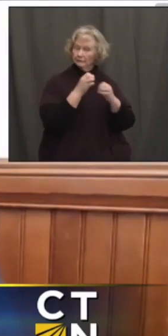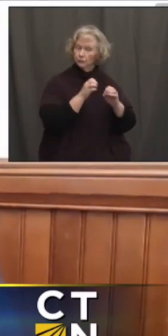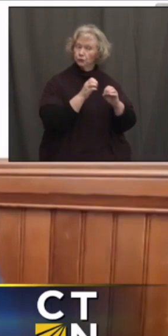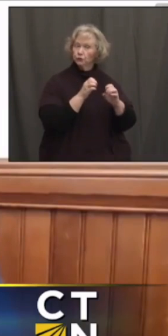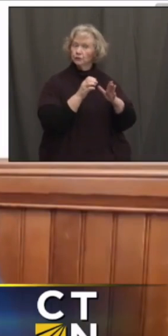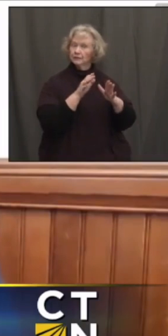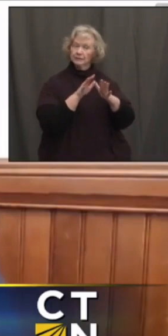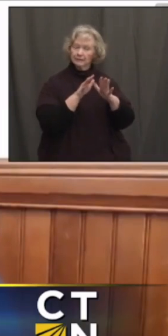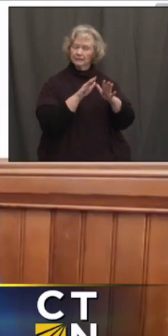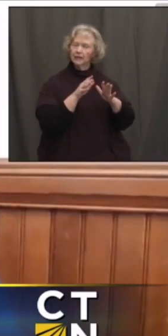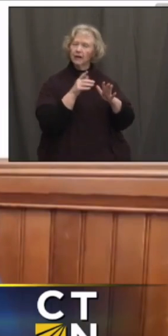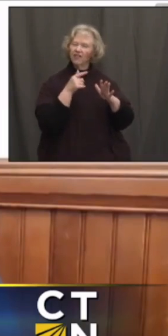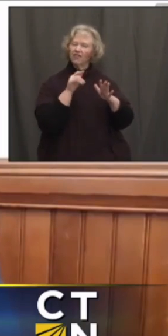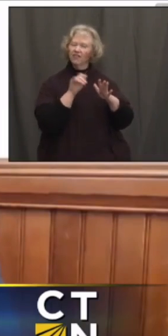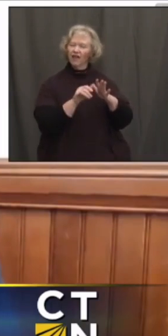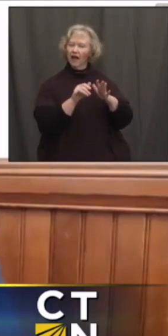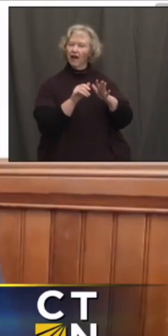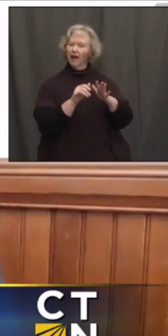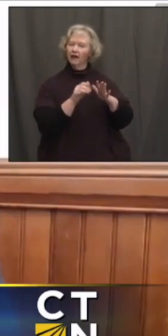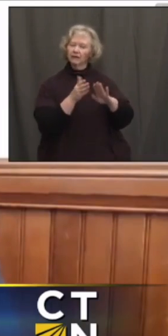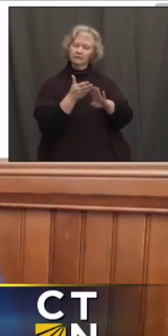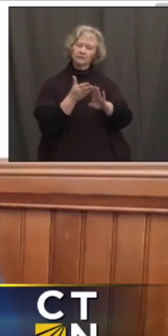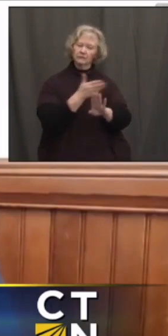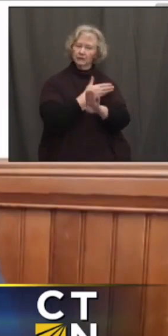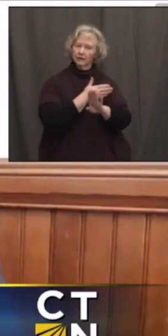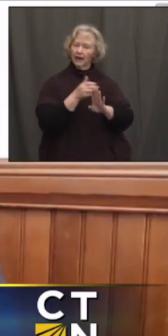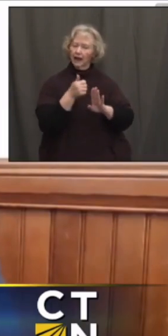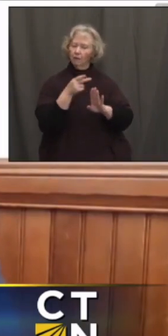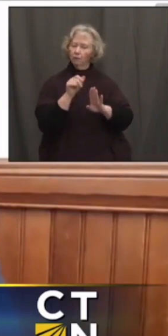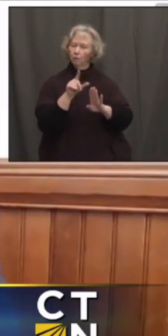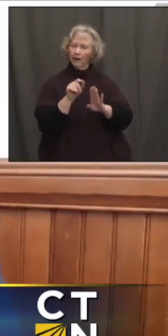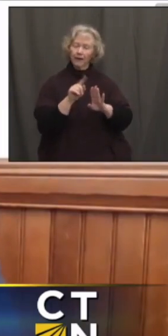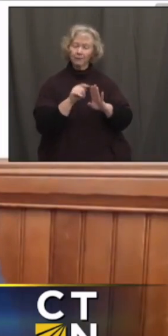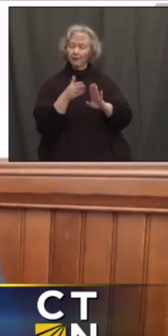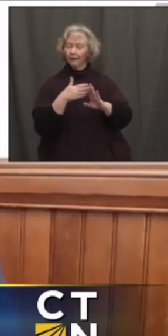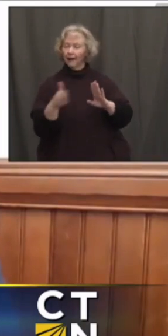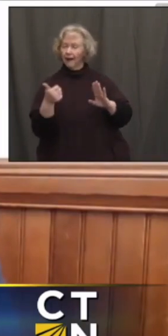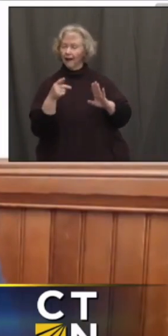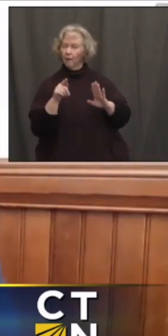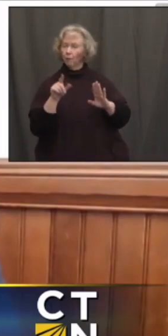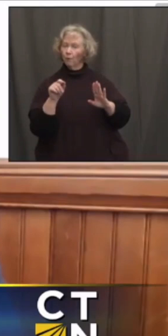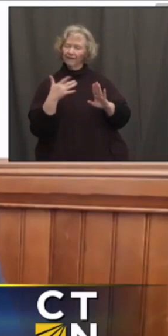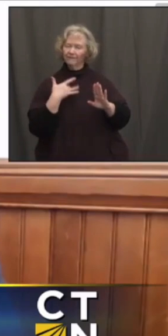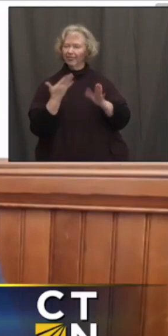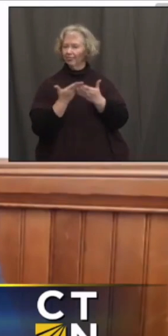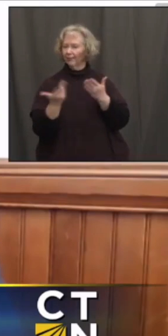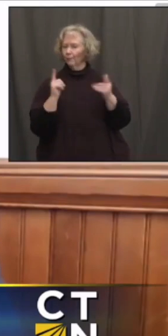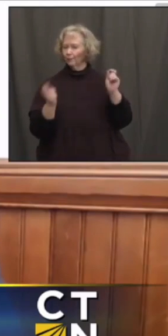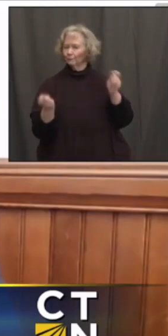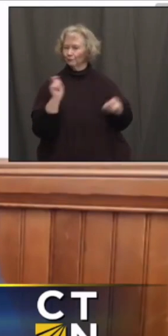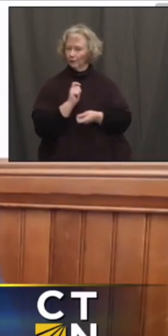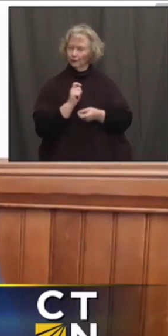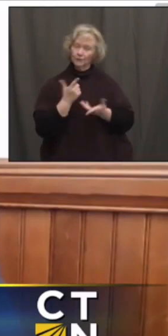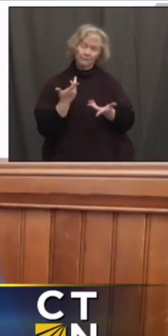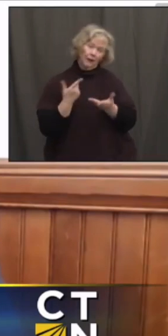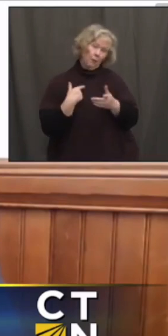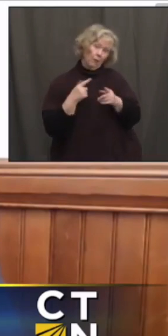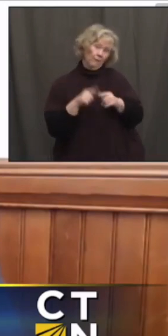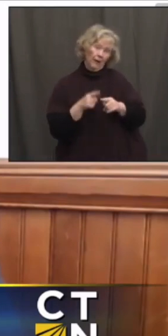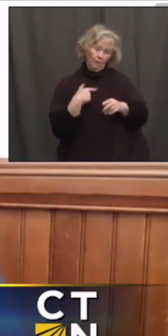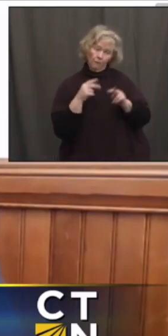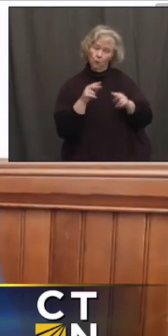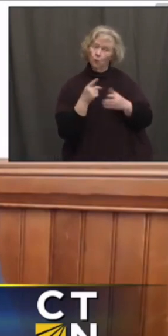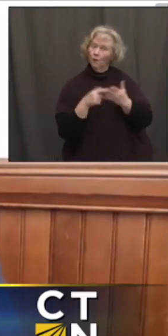would be at a different level. But everything is all dependent upon where we are from a health standpoint, from a metric standpoint,